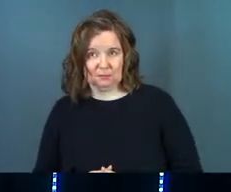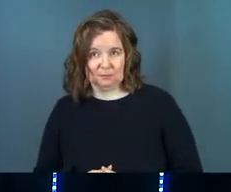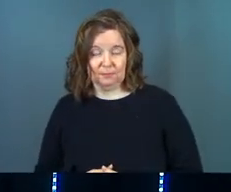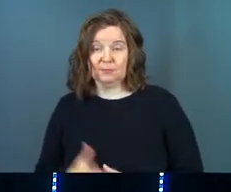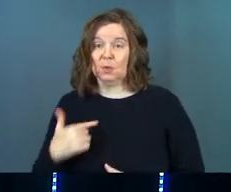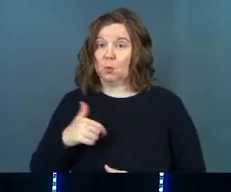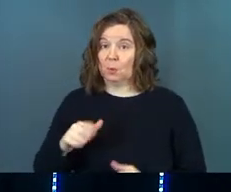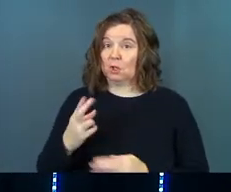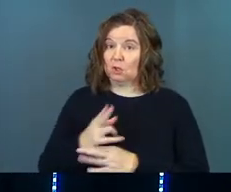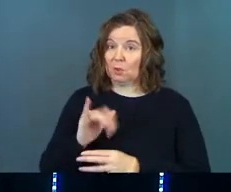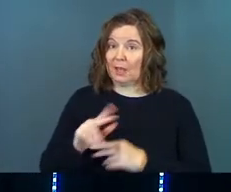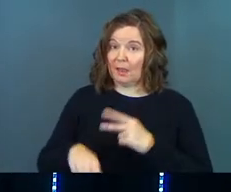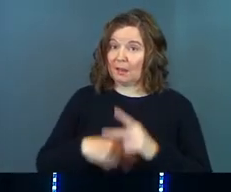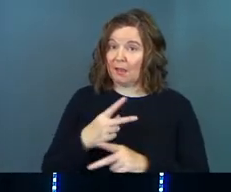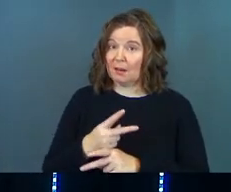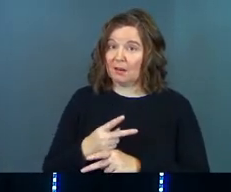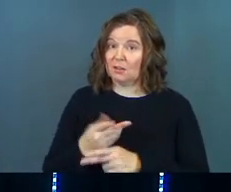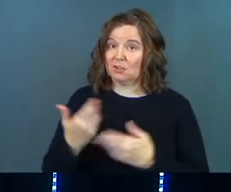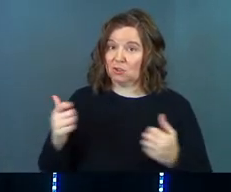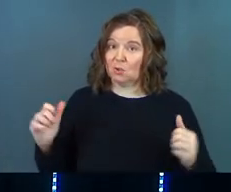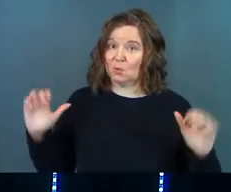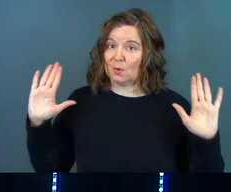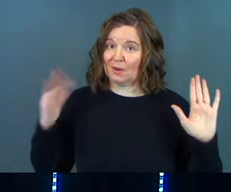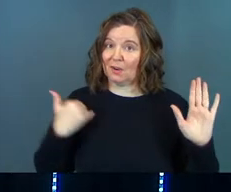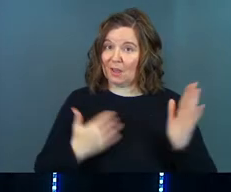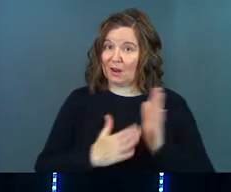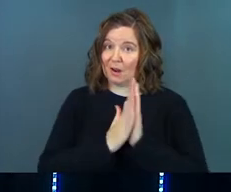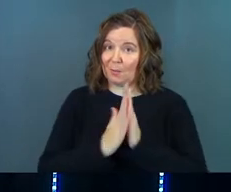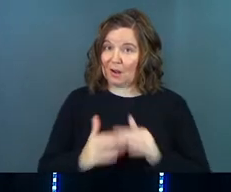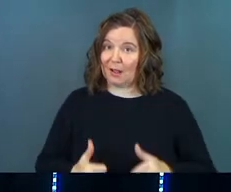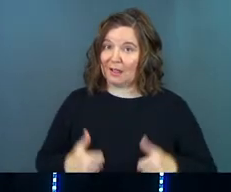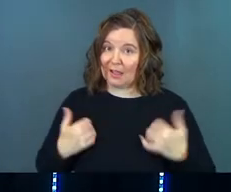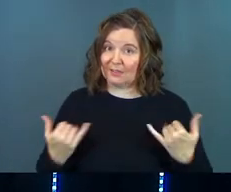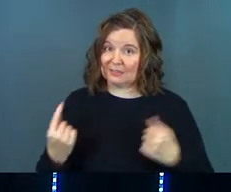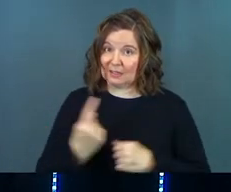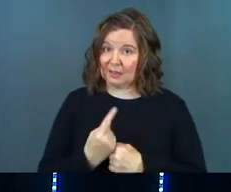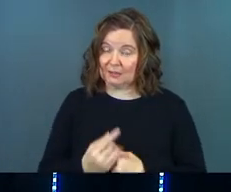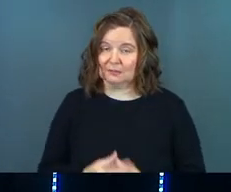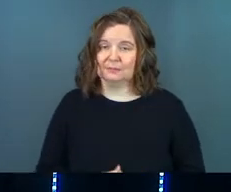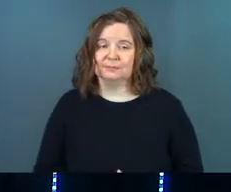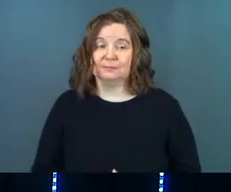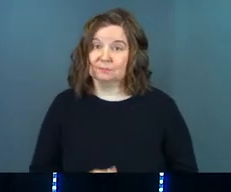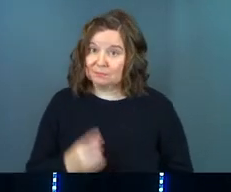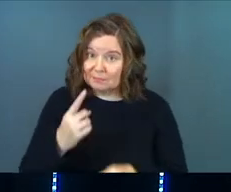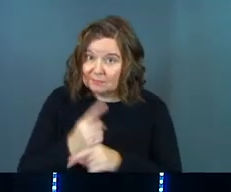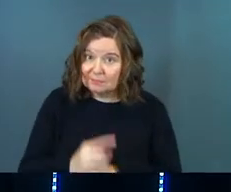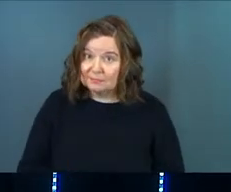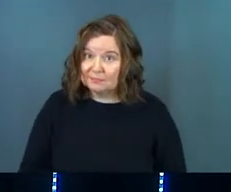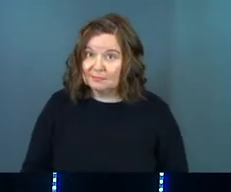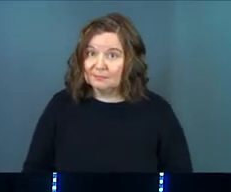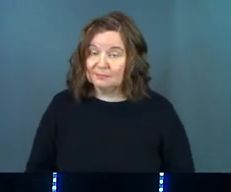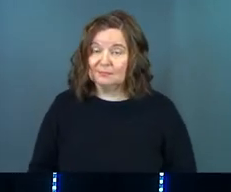We could use that kind of surrender in our prayer life today. Couldn't we?